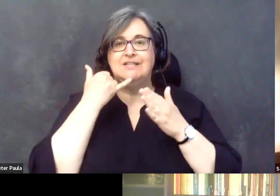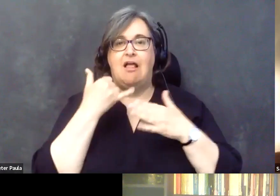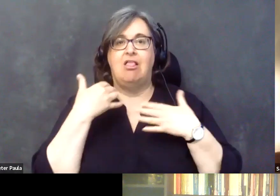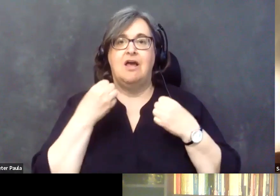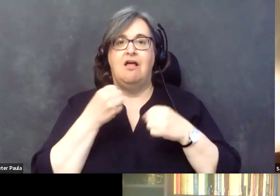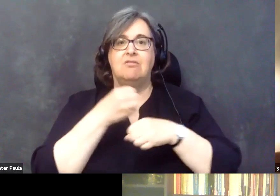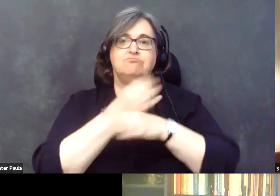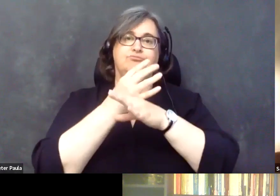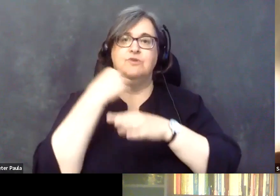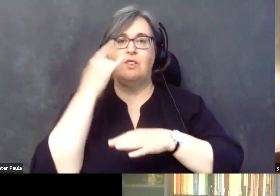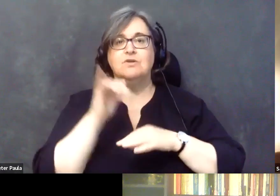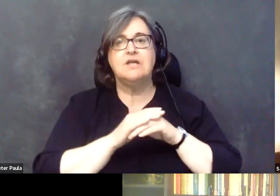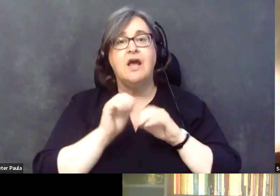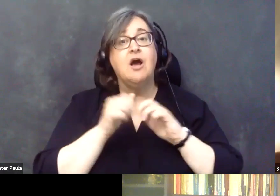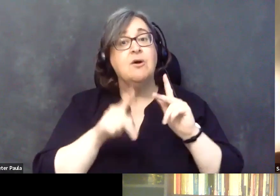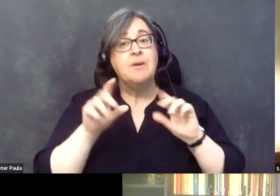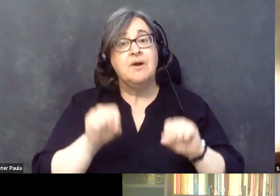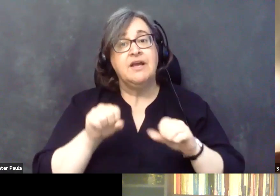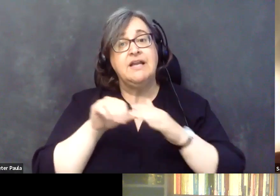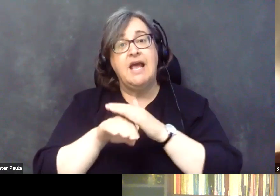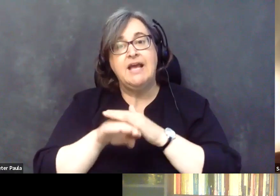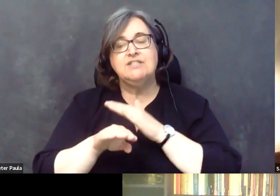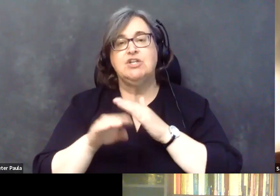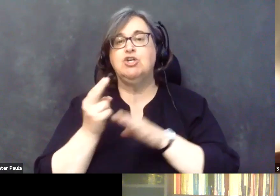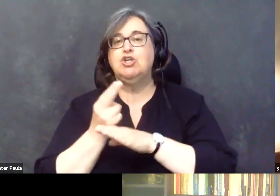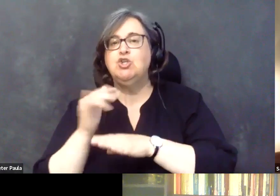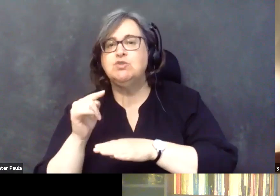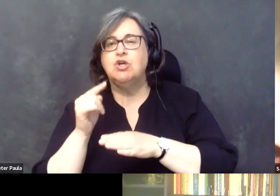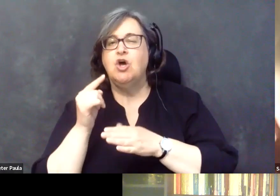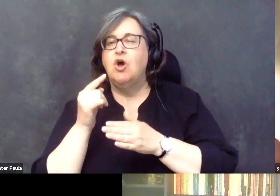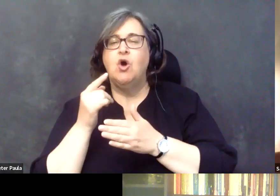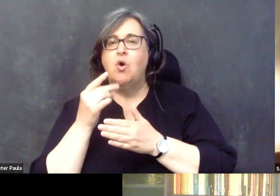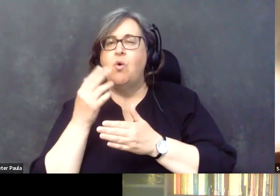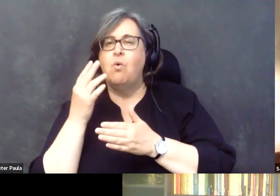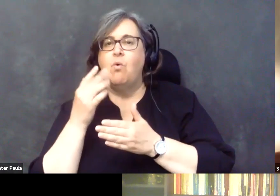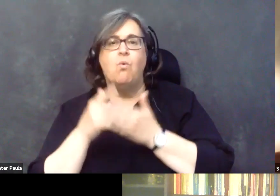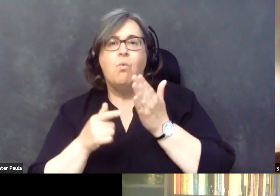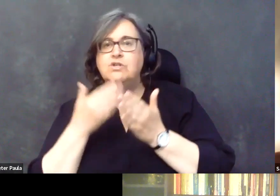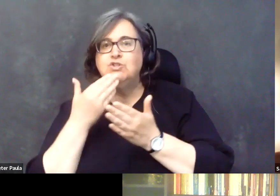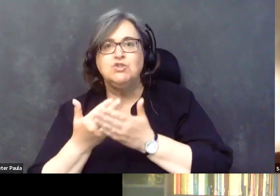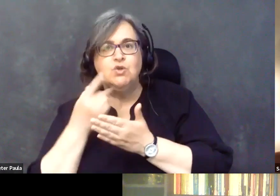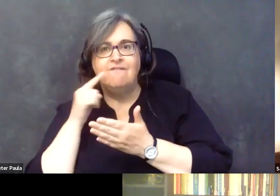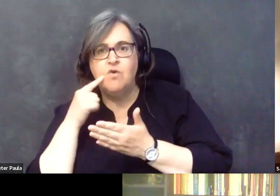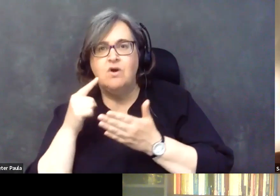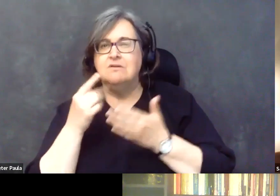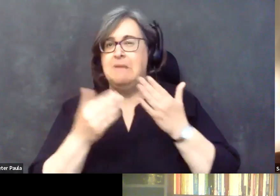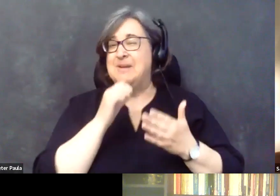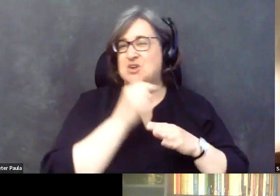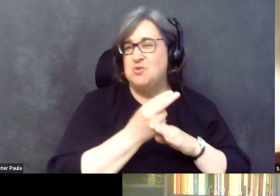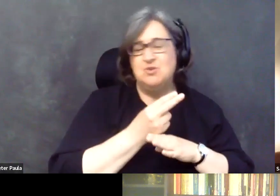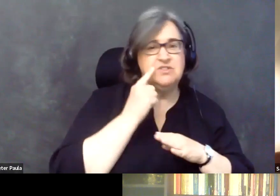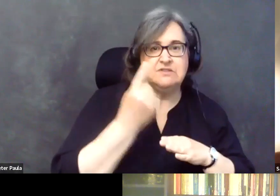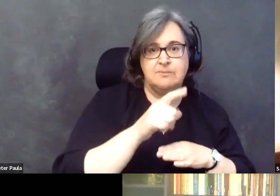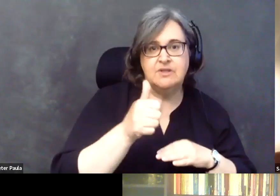people can access it and use it and what it is best used for and what it may not be best used for. But one more